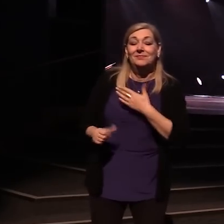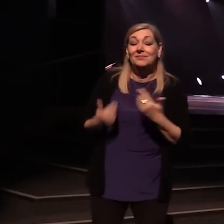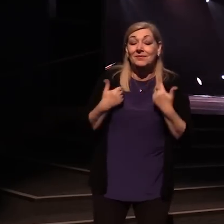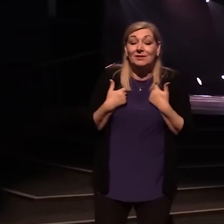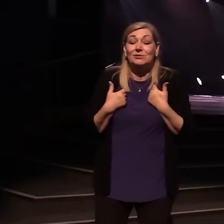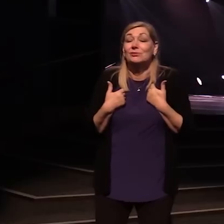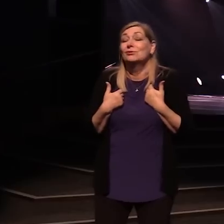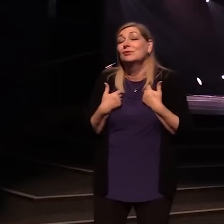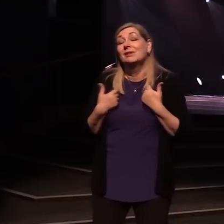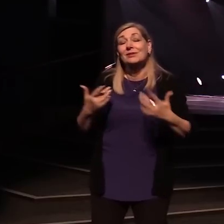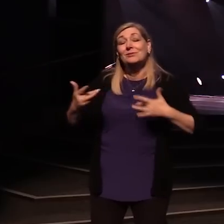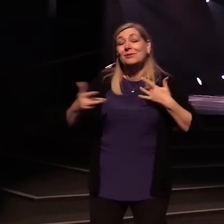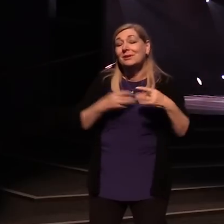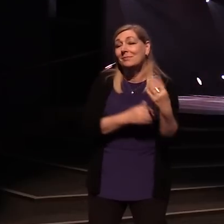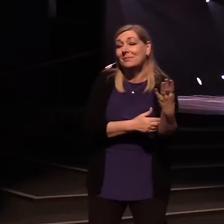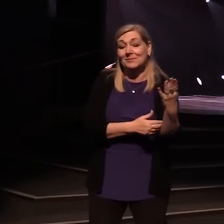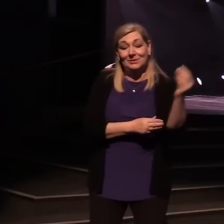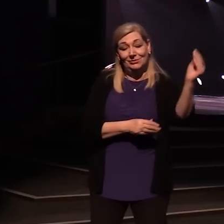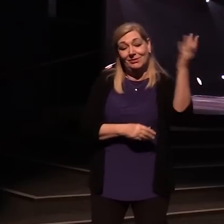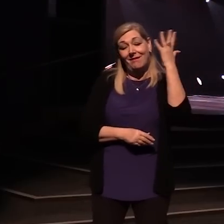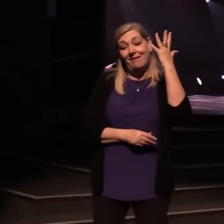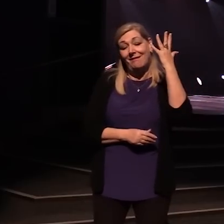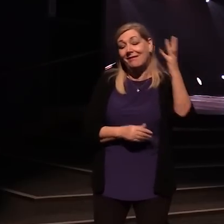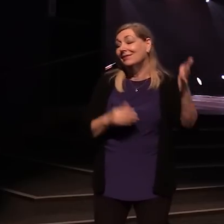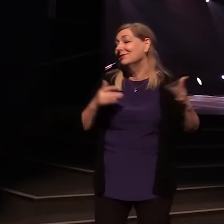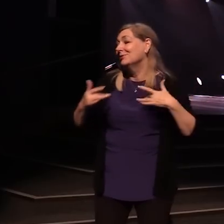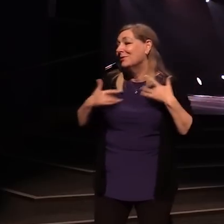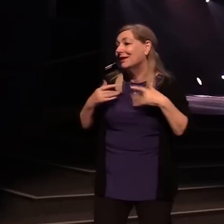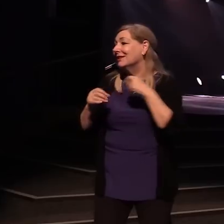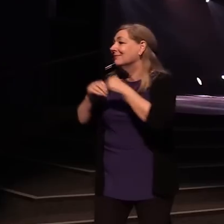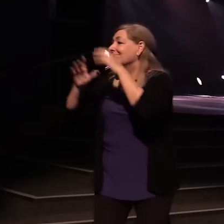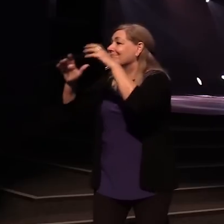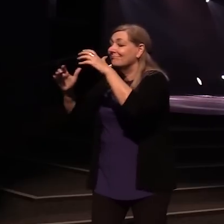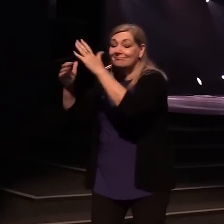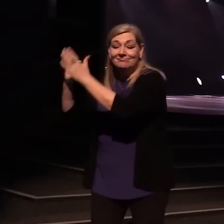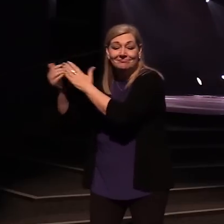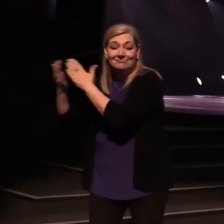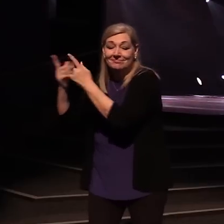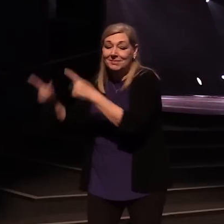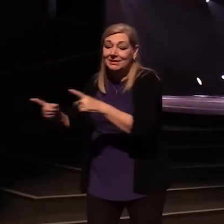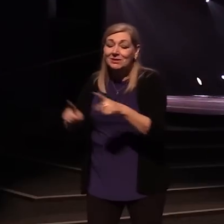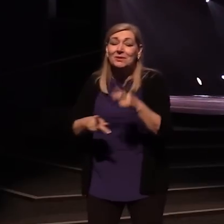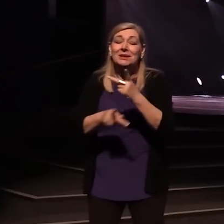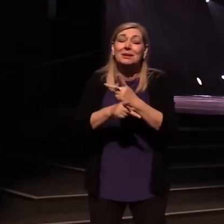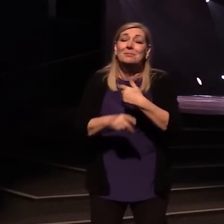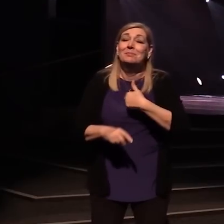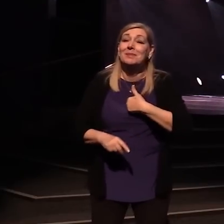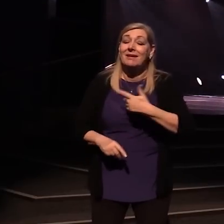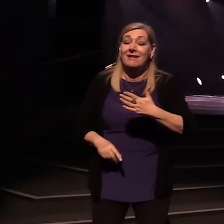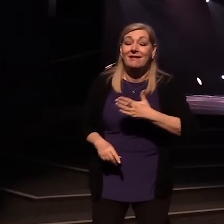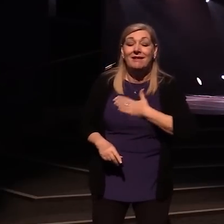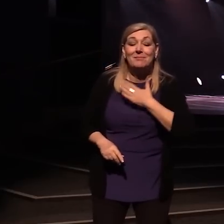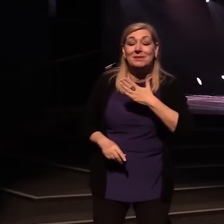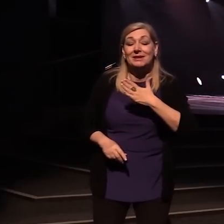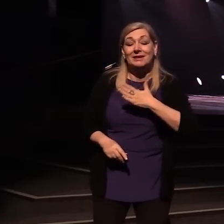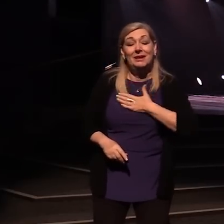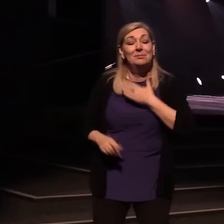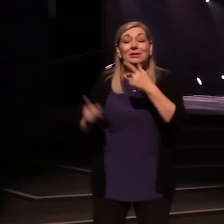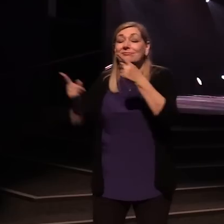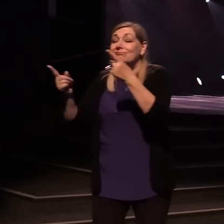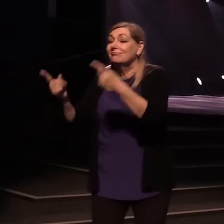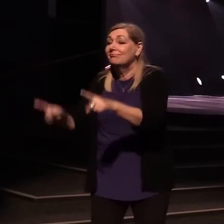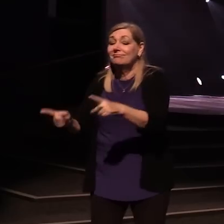I've got joy in the sunshine, joy in the rain. You keep me dancing again and